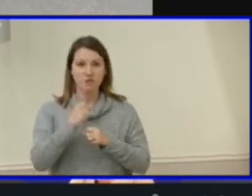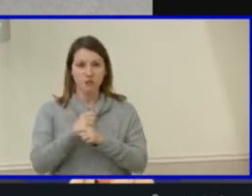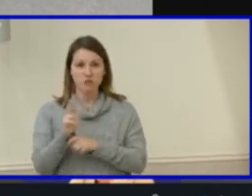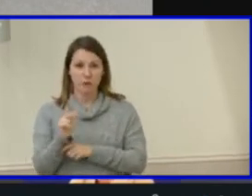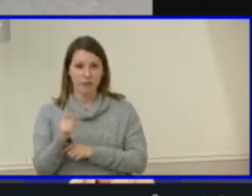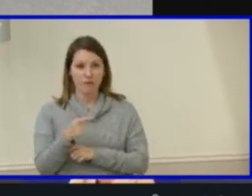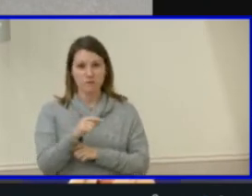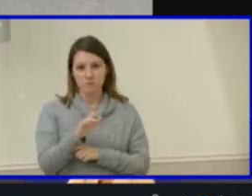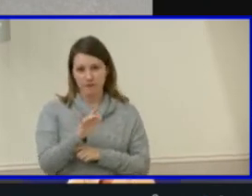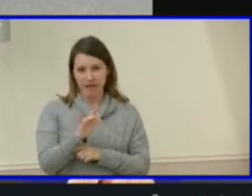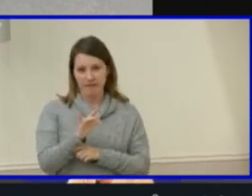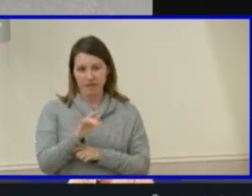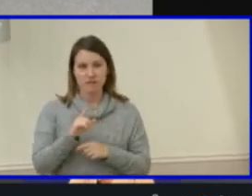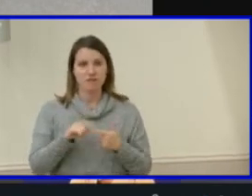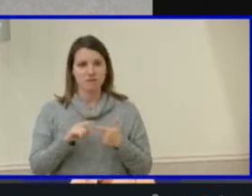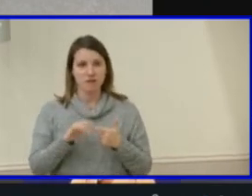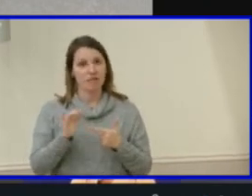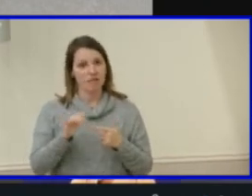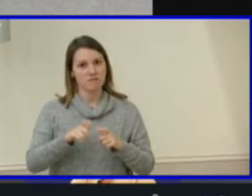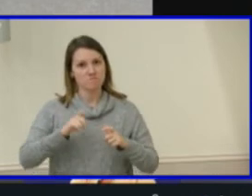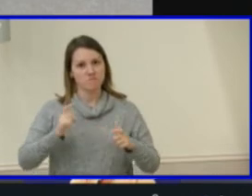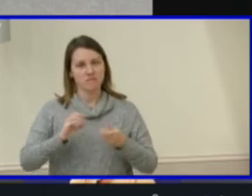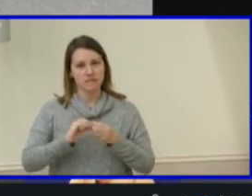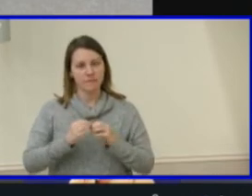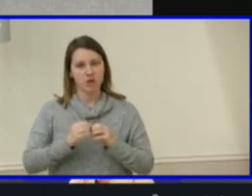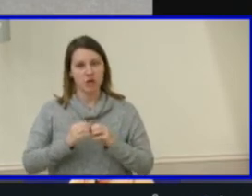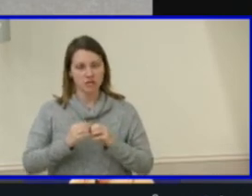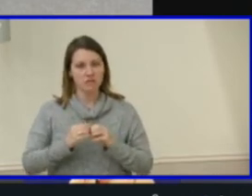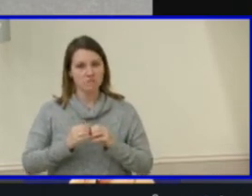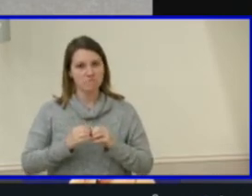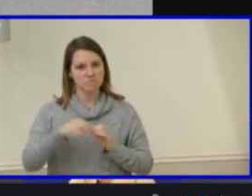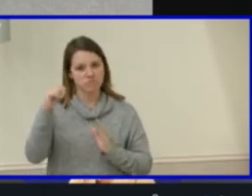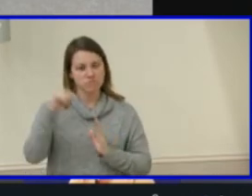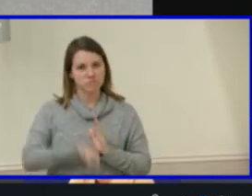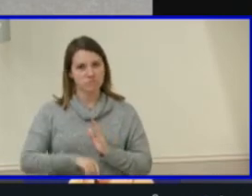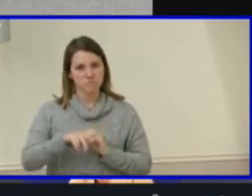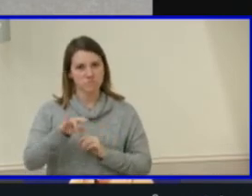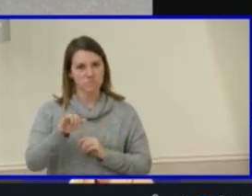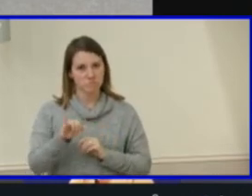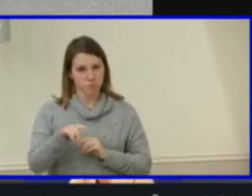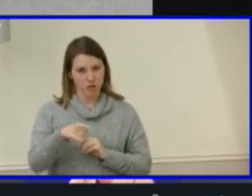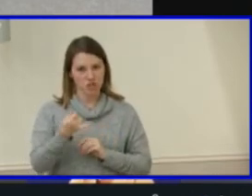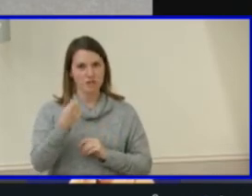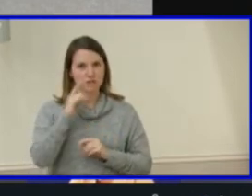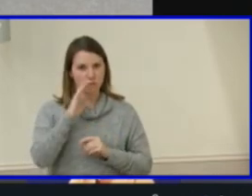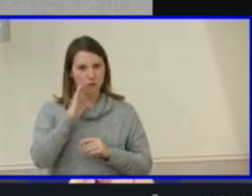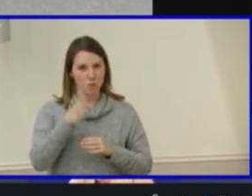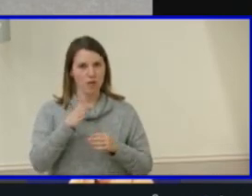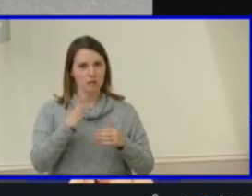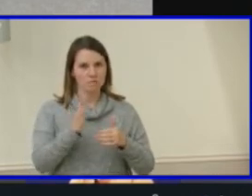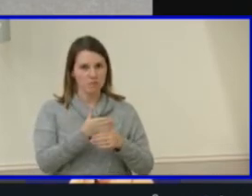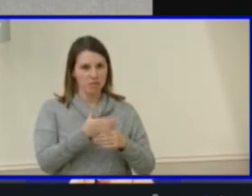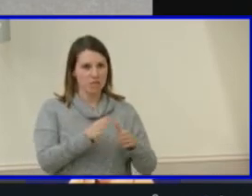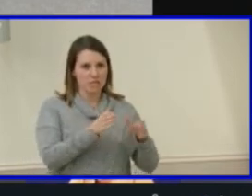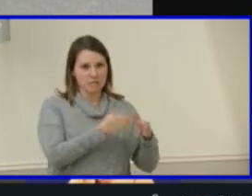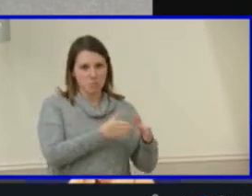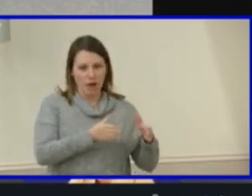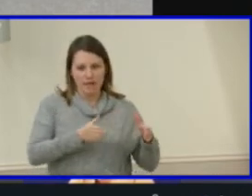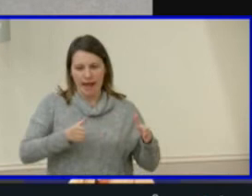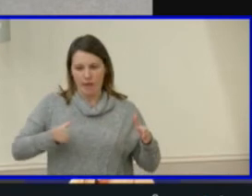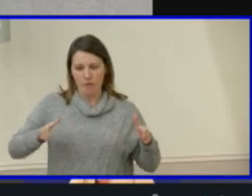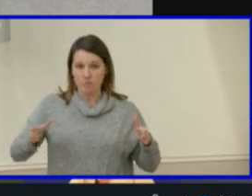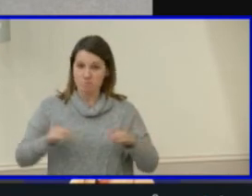that's a whopping number and an extensive amount of projects that we will spread out, but it is very well detailed and done.